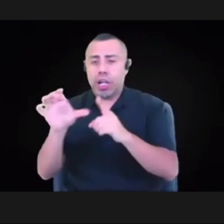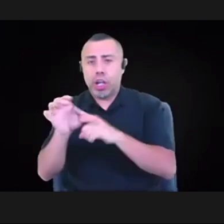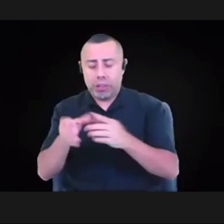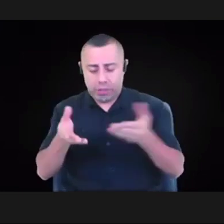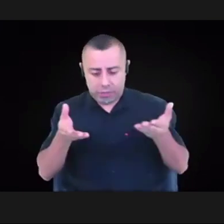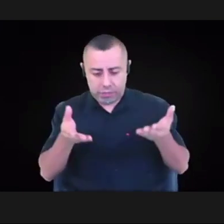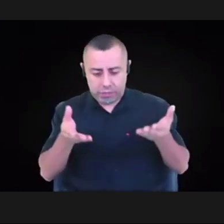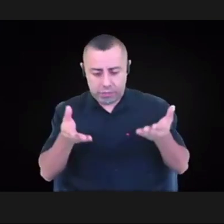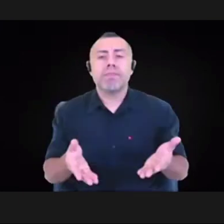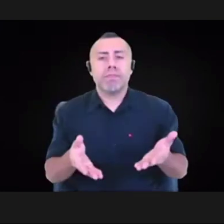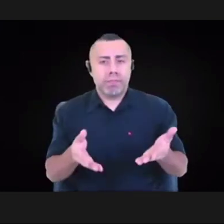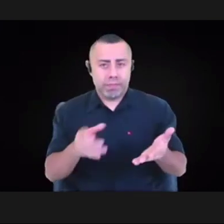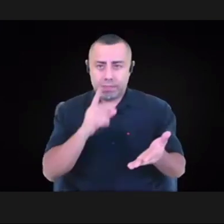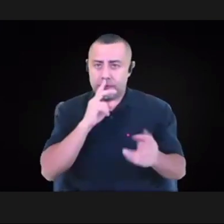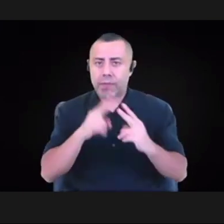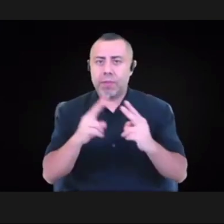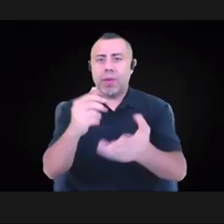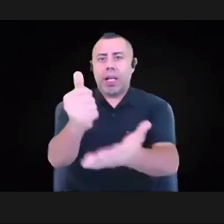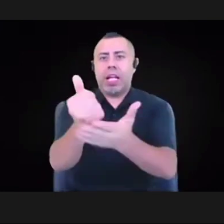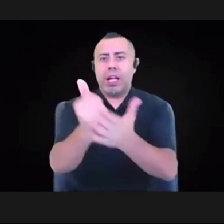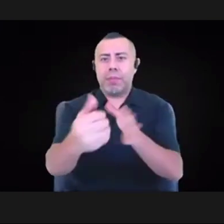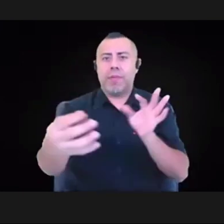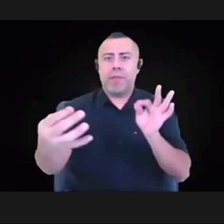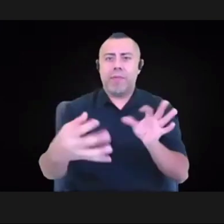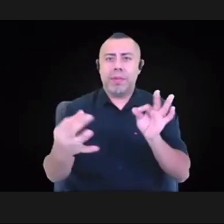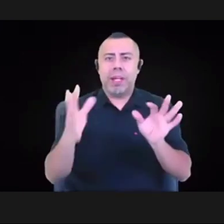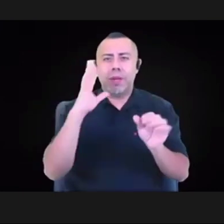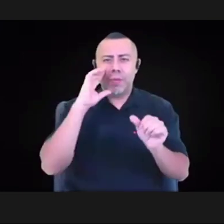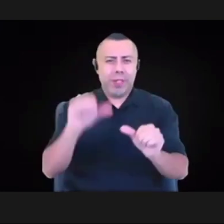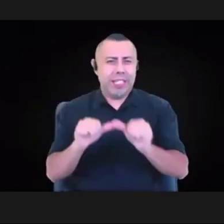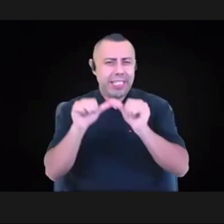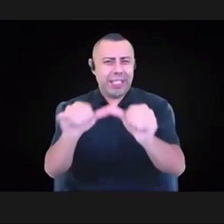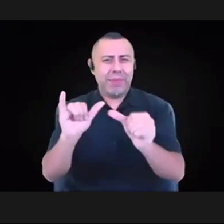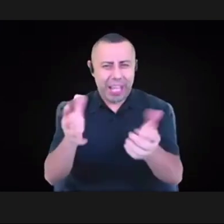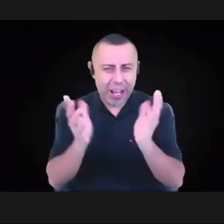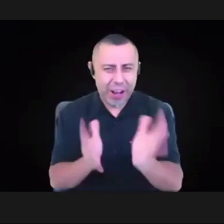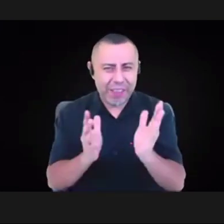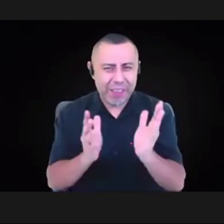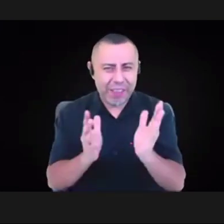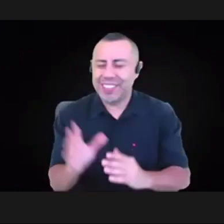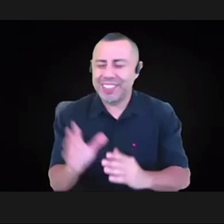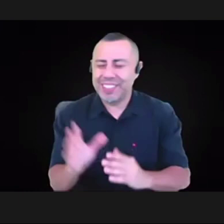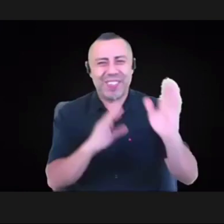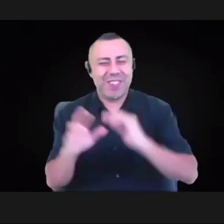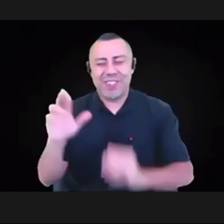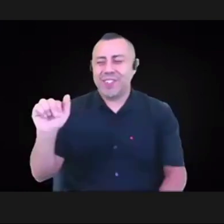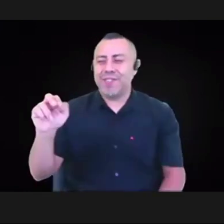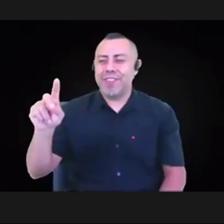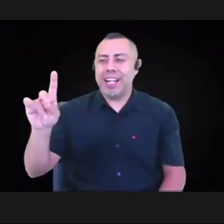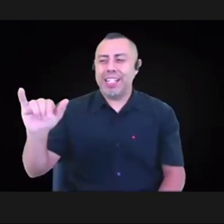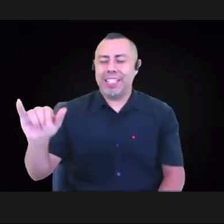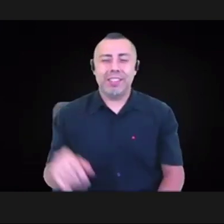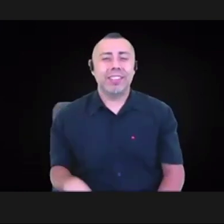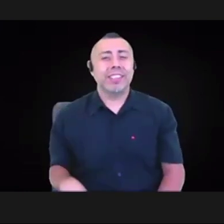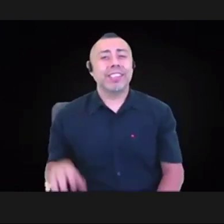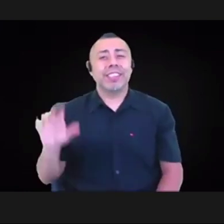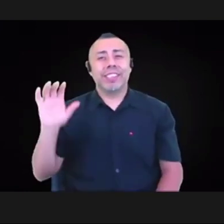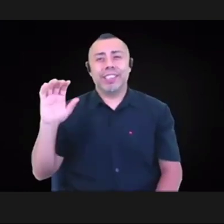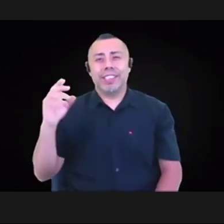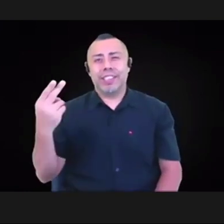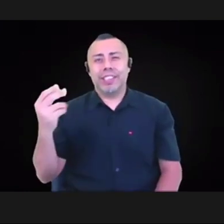that conversation. So no worries, Randy. Um, so Sharnita, I kind of want to go back to you and